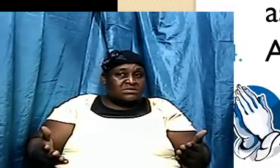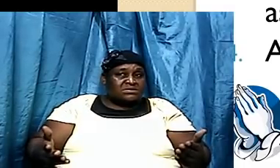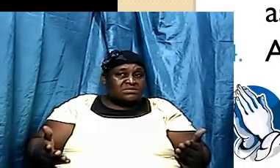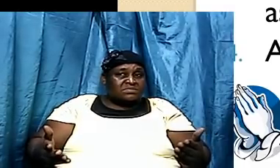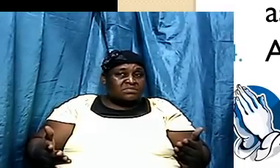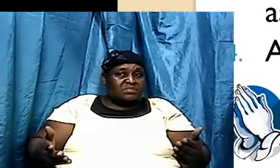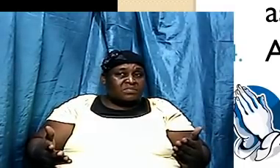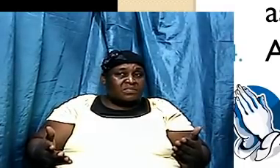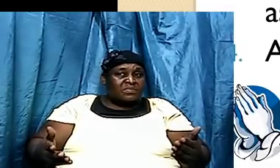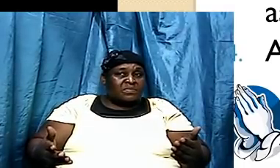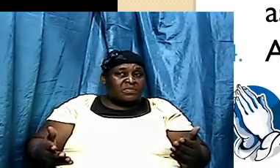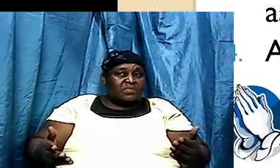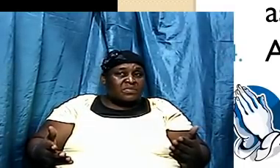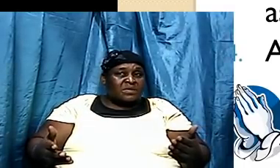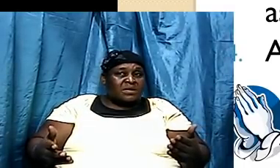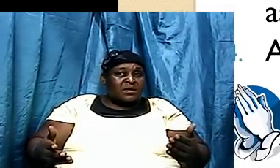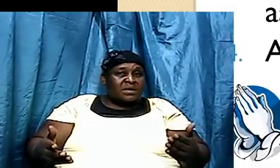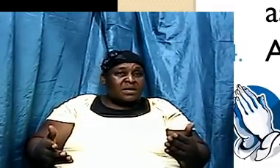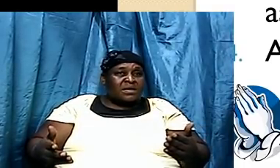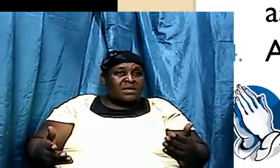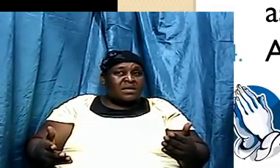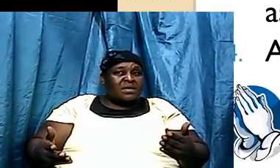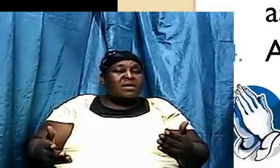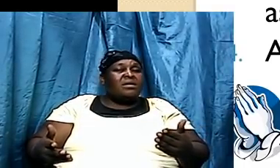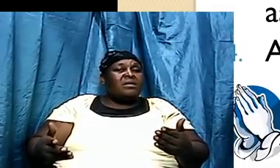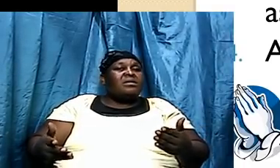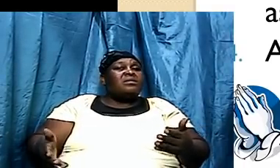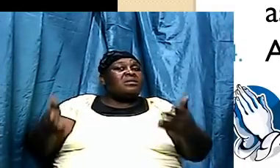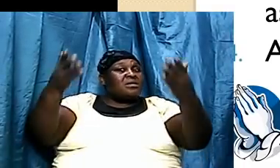because a lot of people don't even realize that ear carry weight